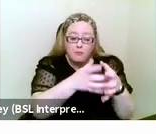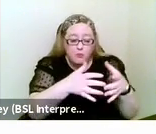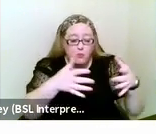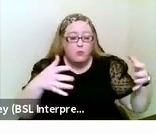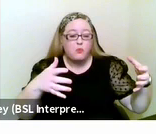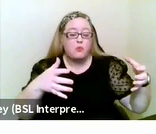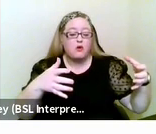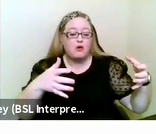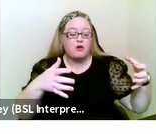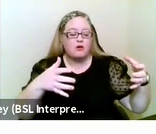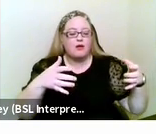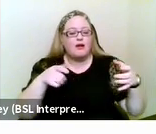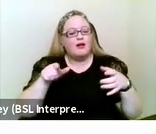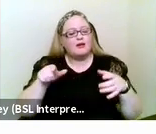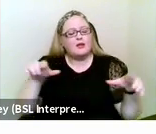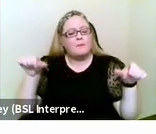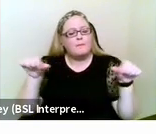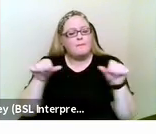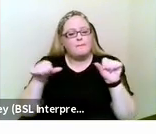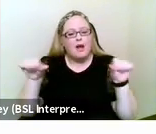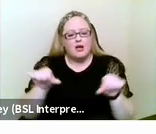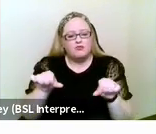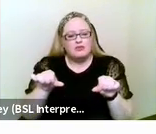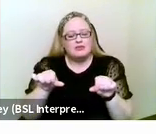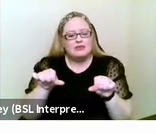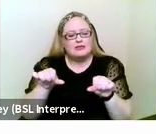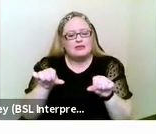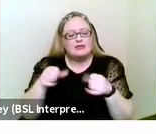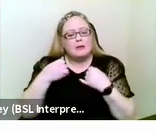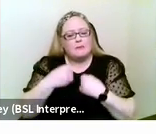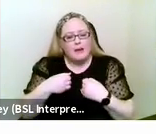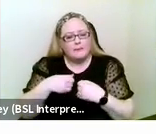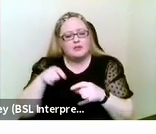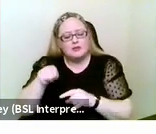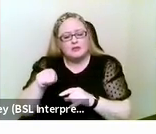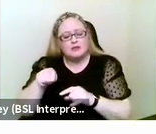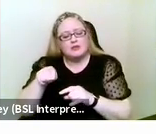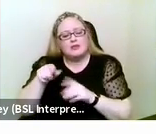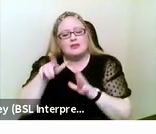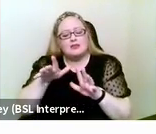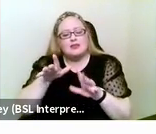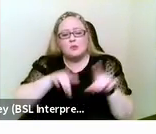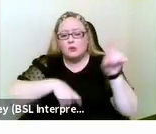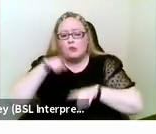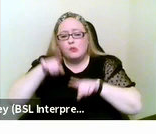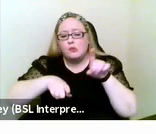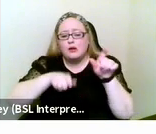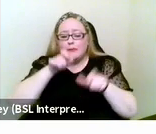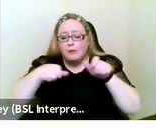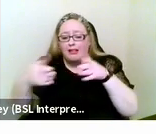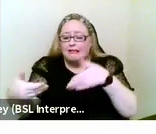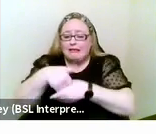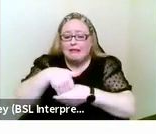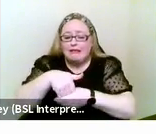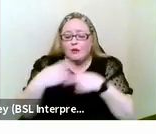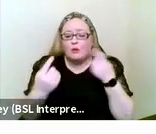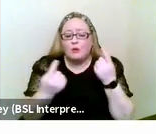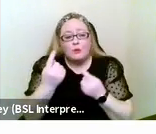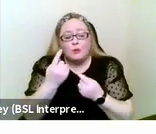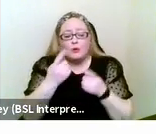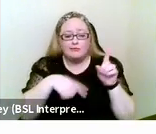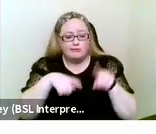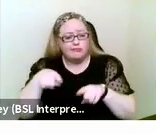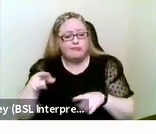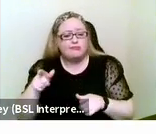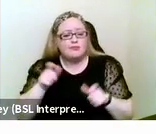minority impairment it's a minority impairment with an incredibly varied population this is perhaps